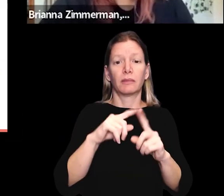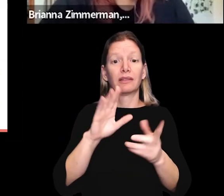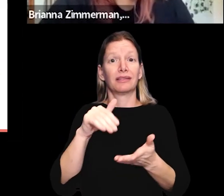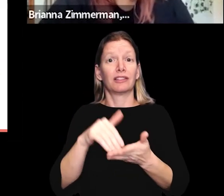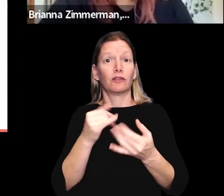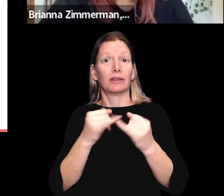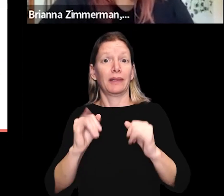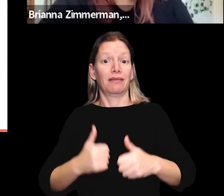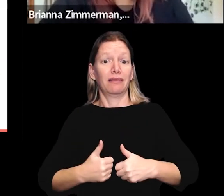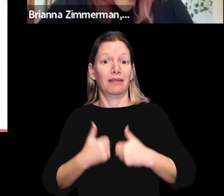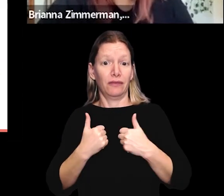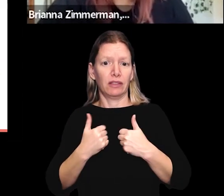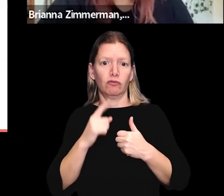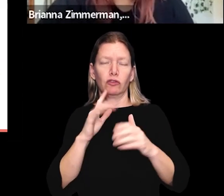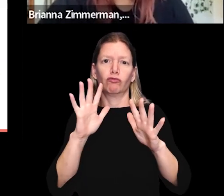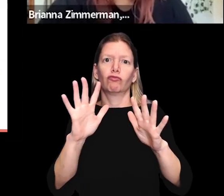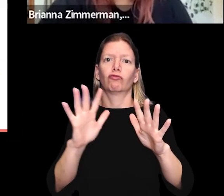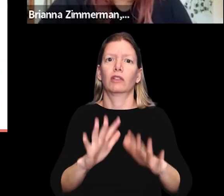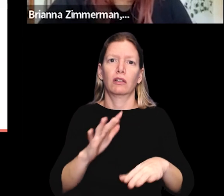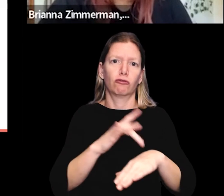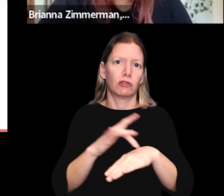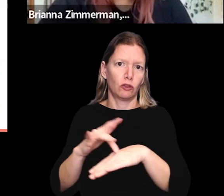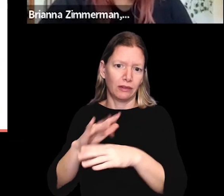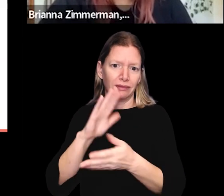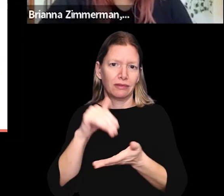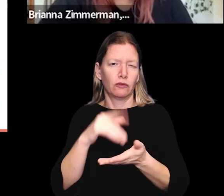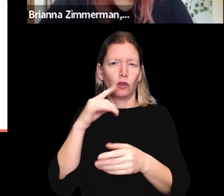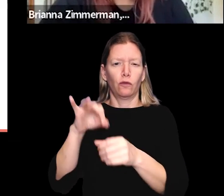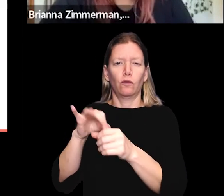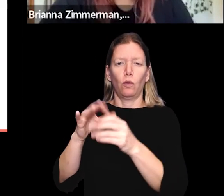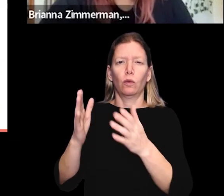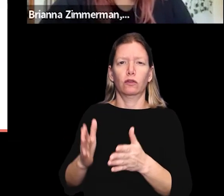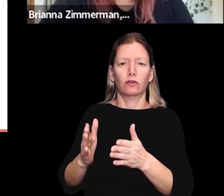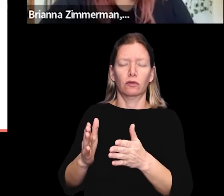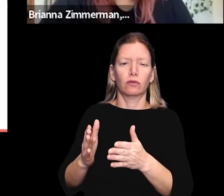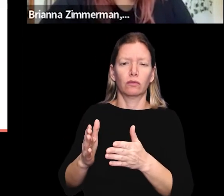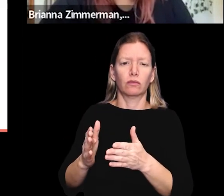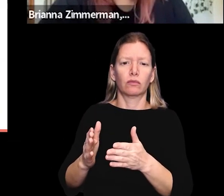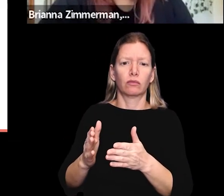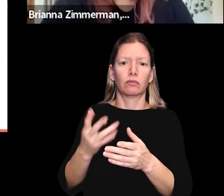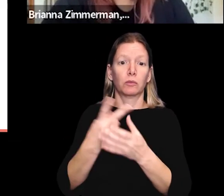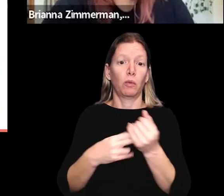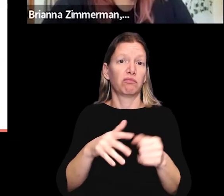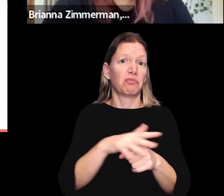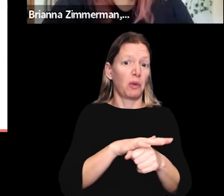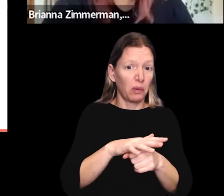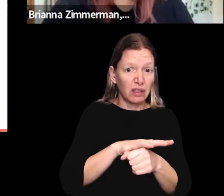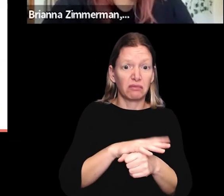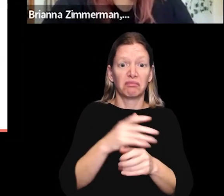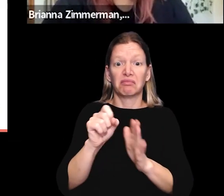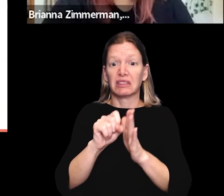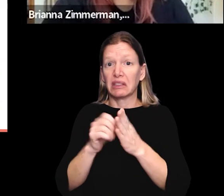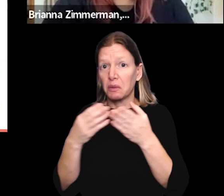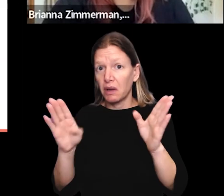But centers for independent living are really great resources for voters, both